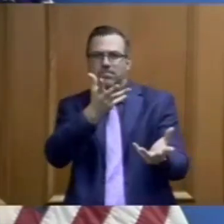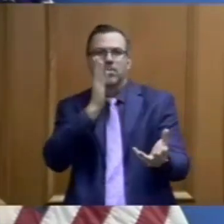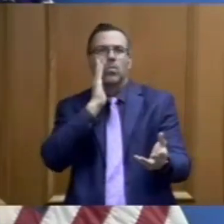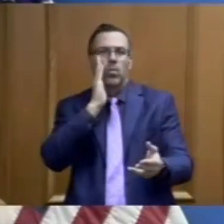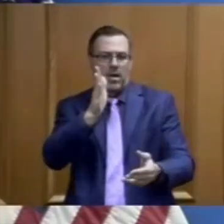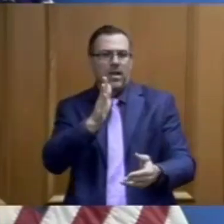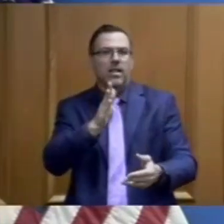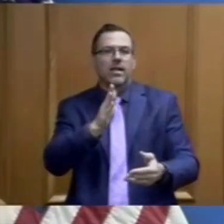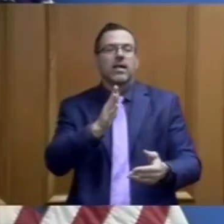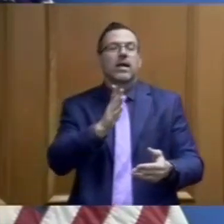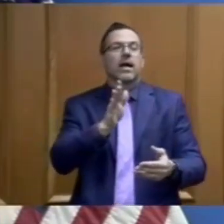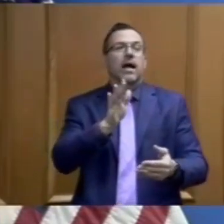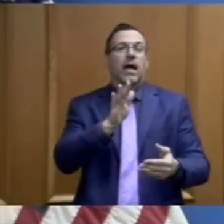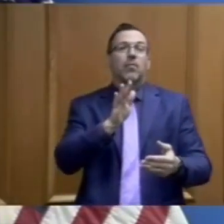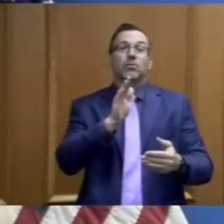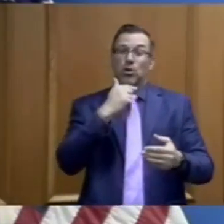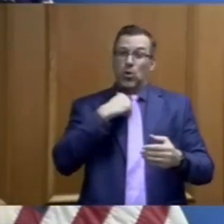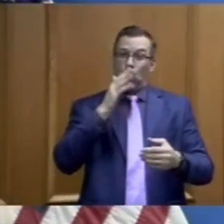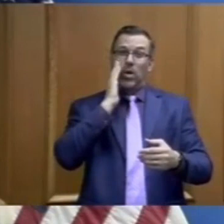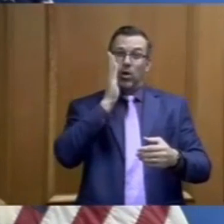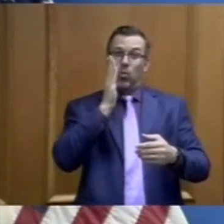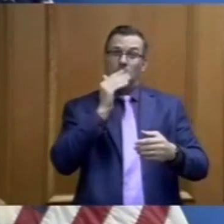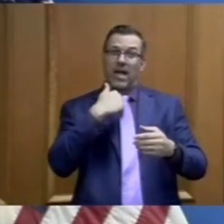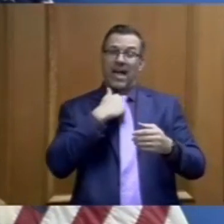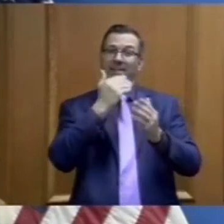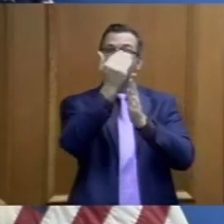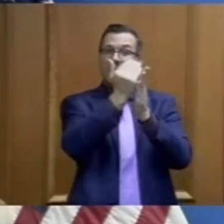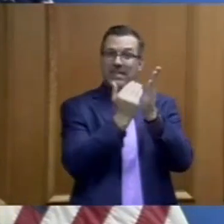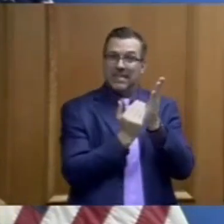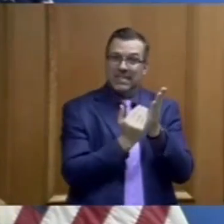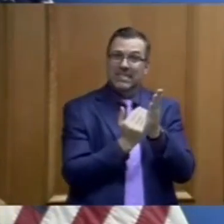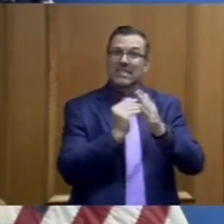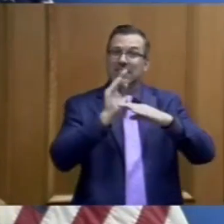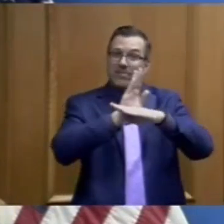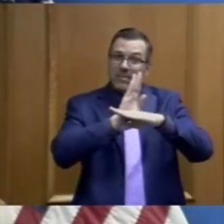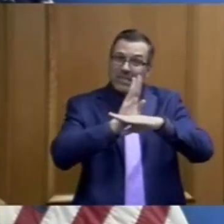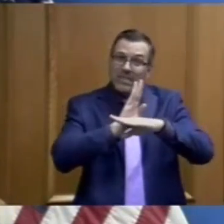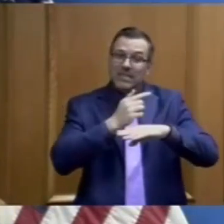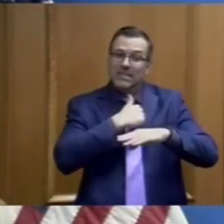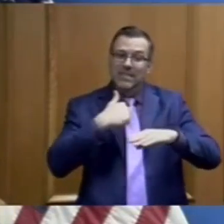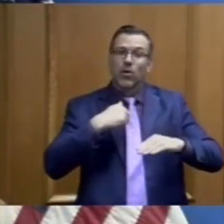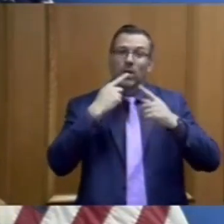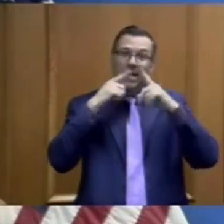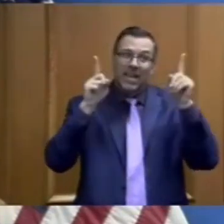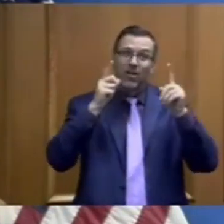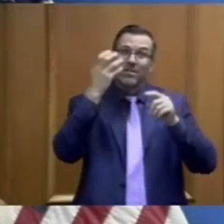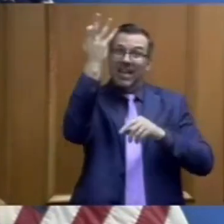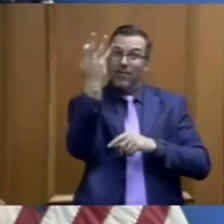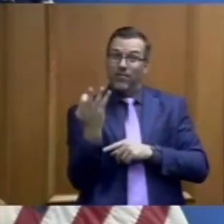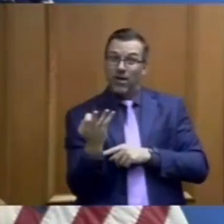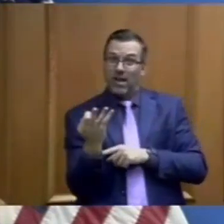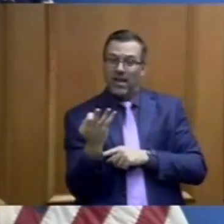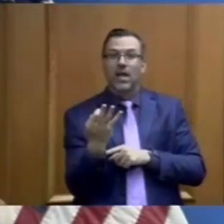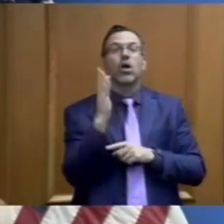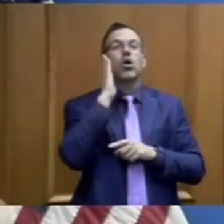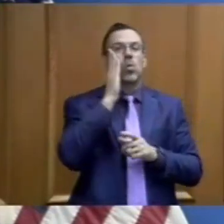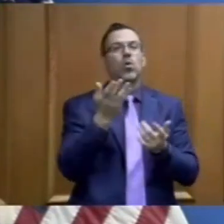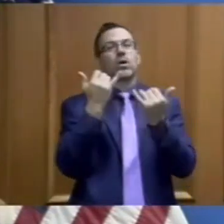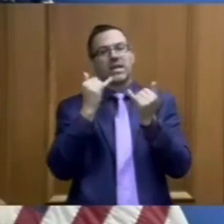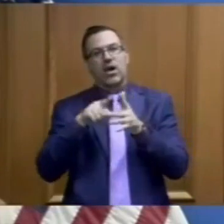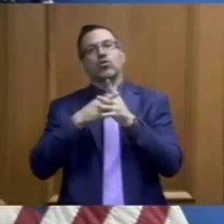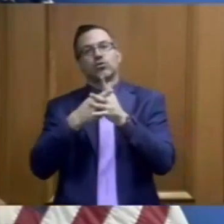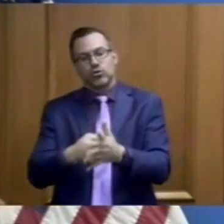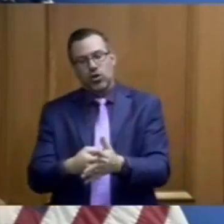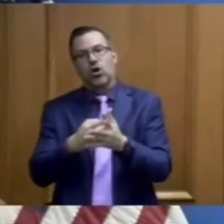that in addition to the list of facilities that we put out every Friday, we will now start reporting the number of